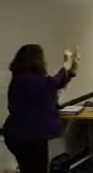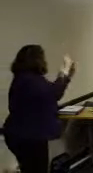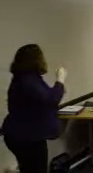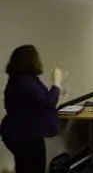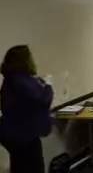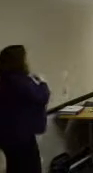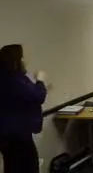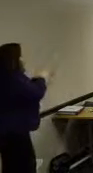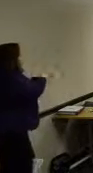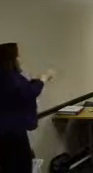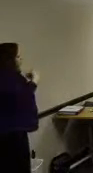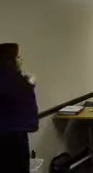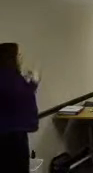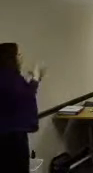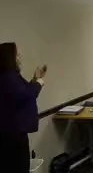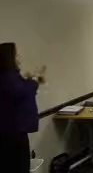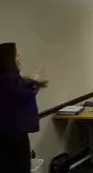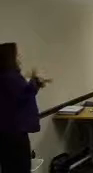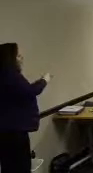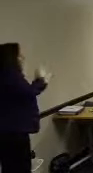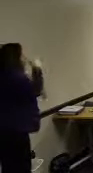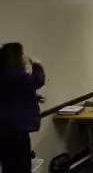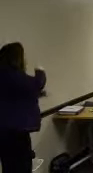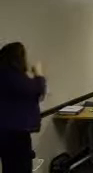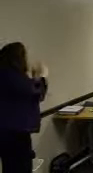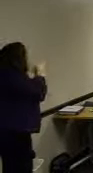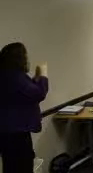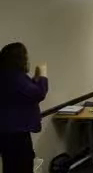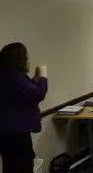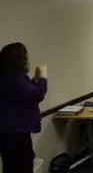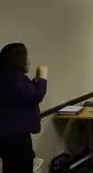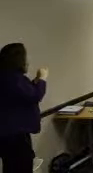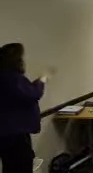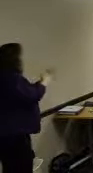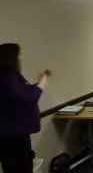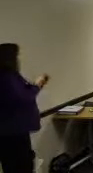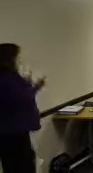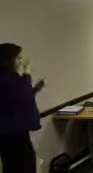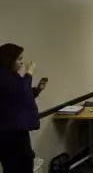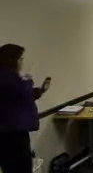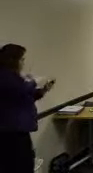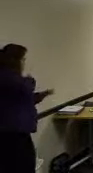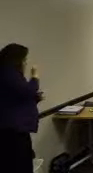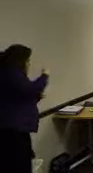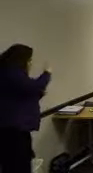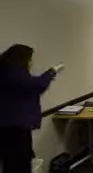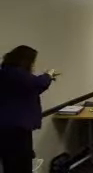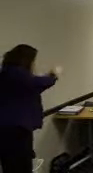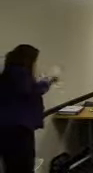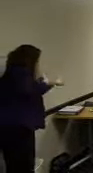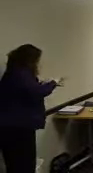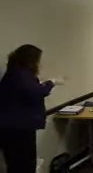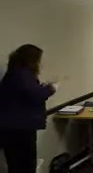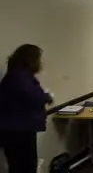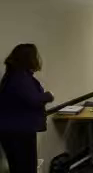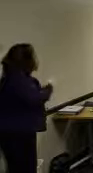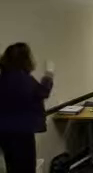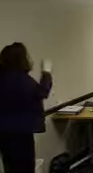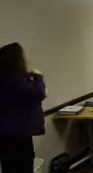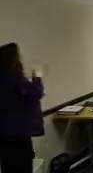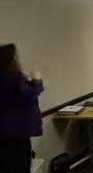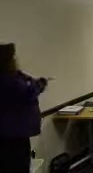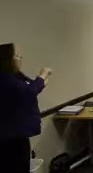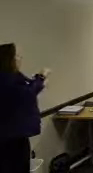them to a successful answer. Also, we have what we call mock interviews. And that means before I